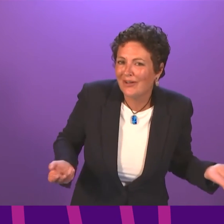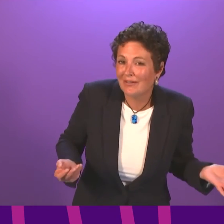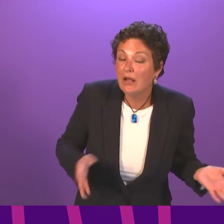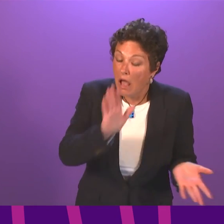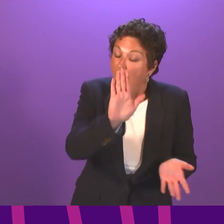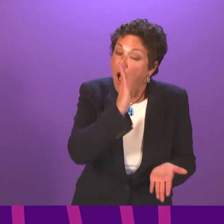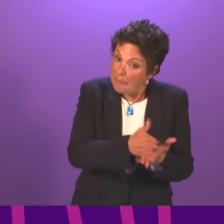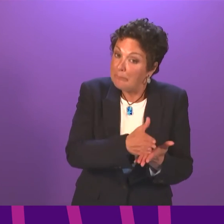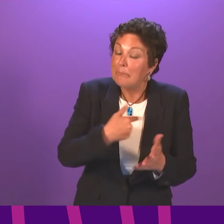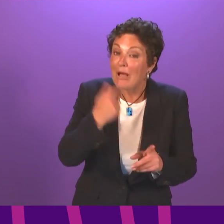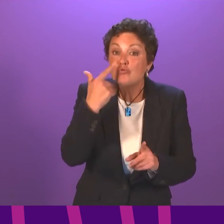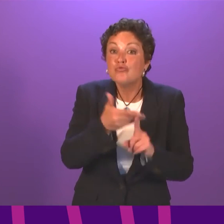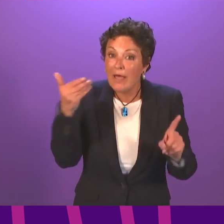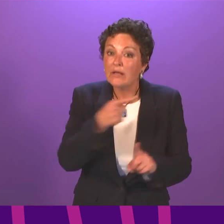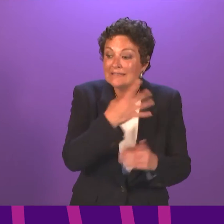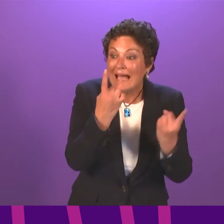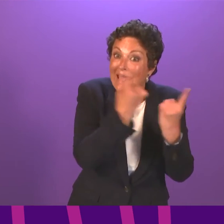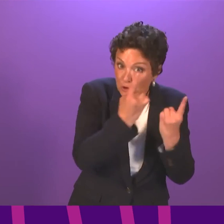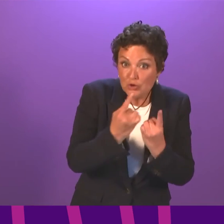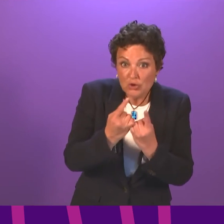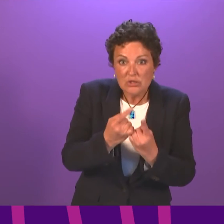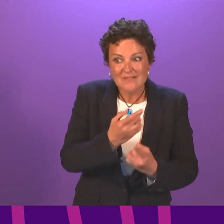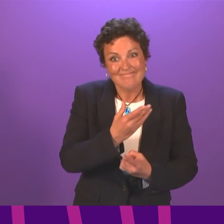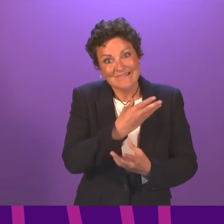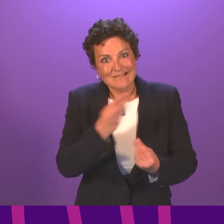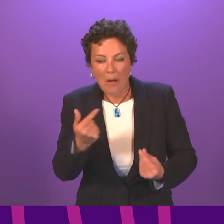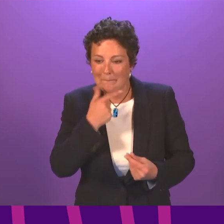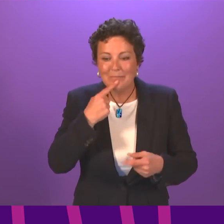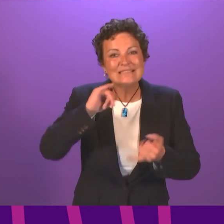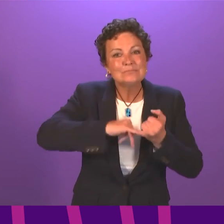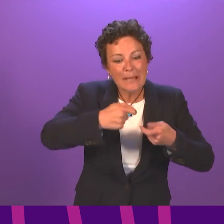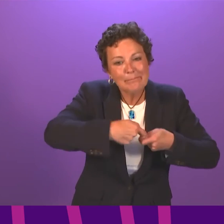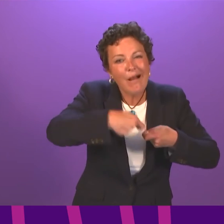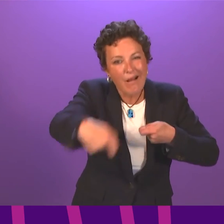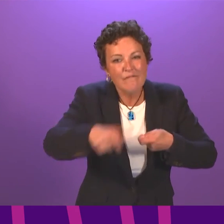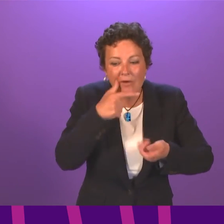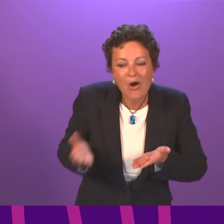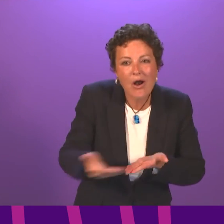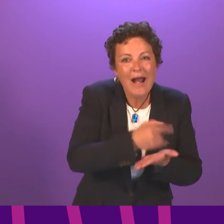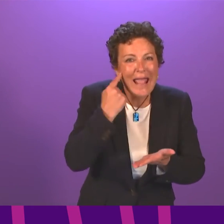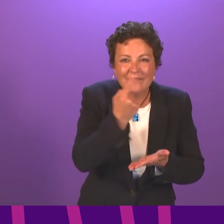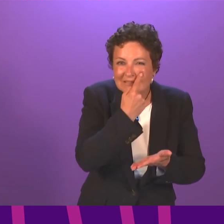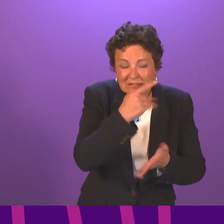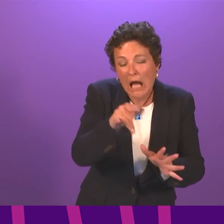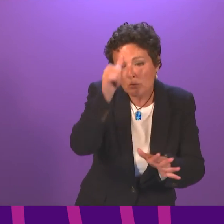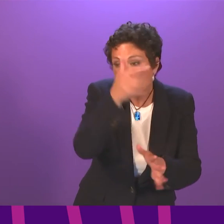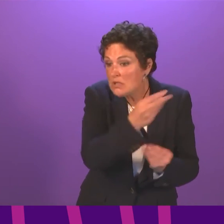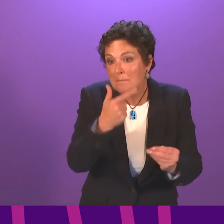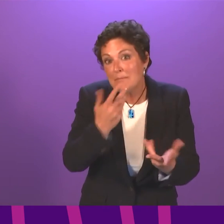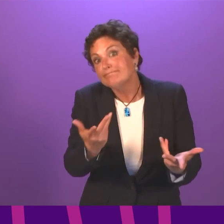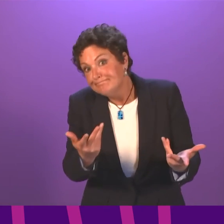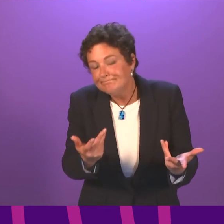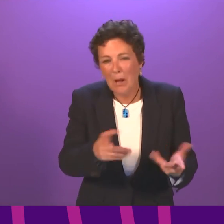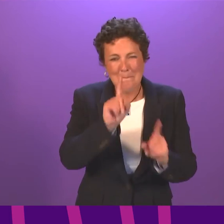I recognise the issues for some people with the September extension, but that is not the same as saying that making